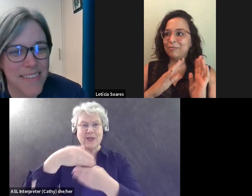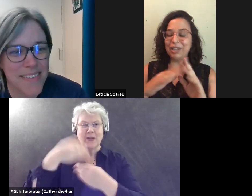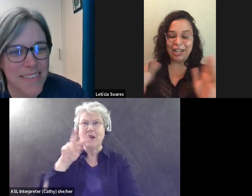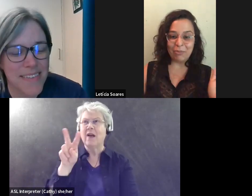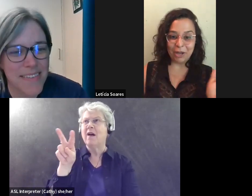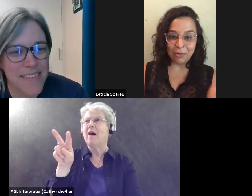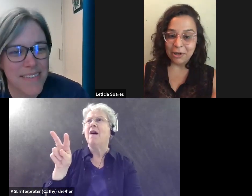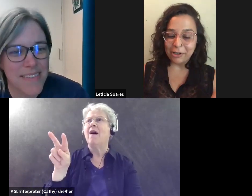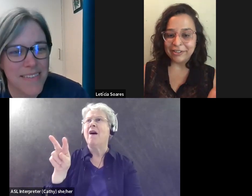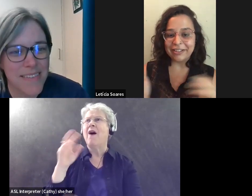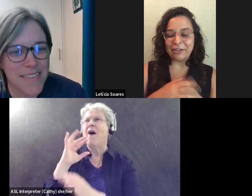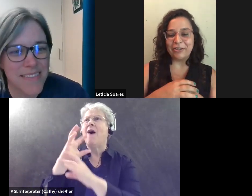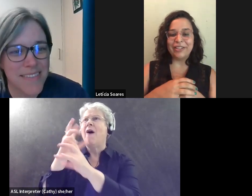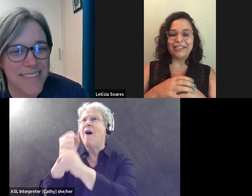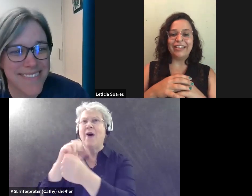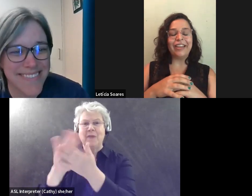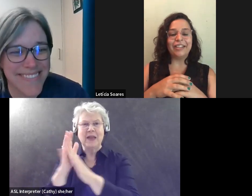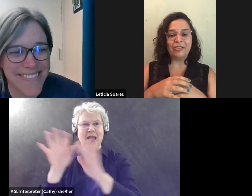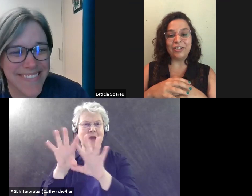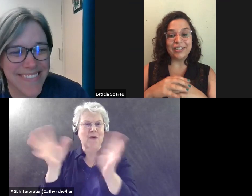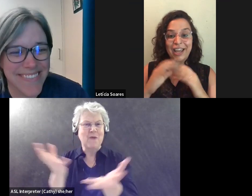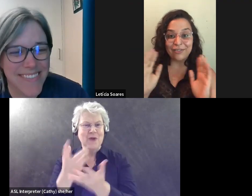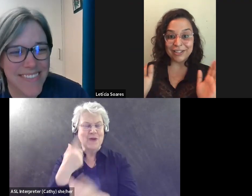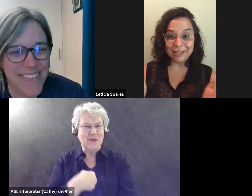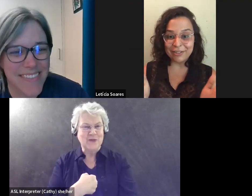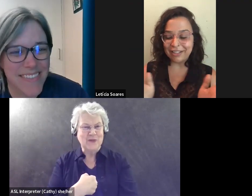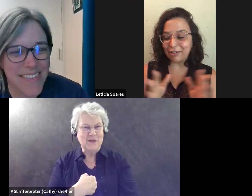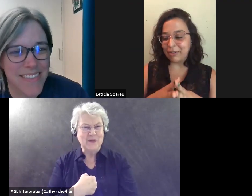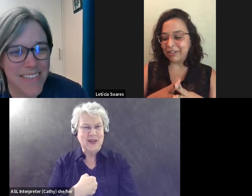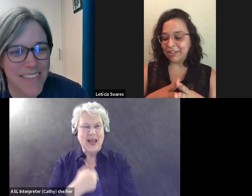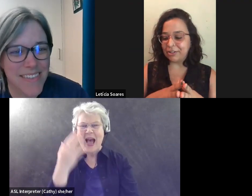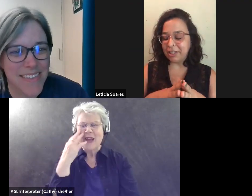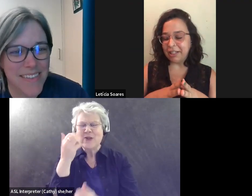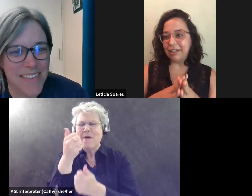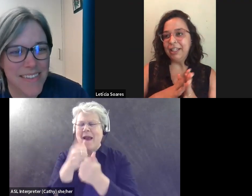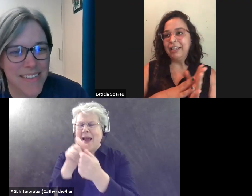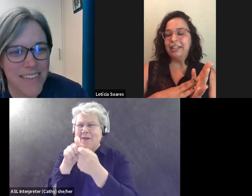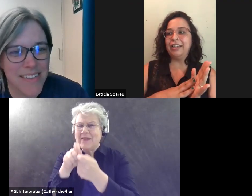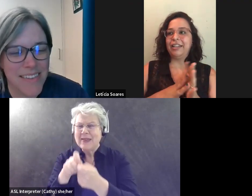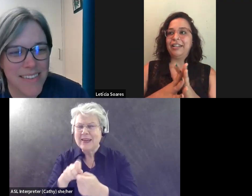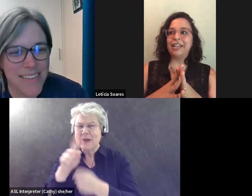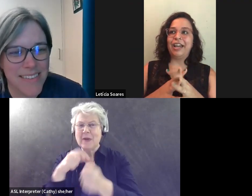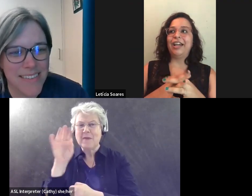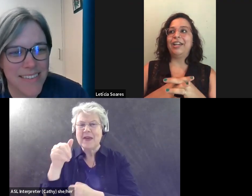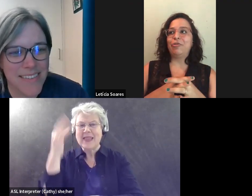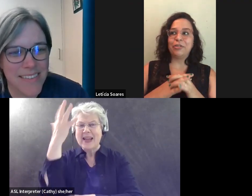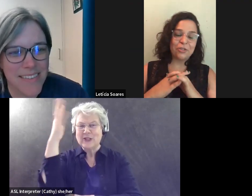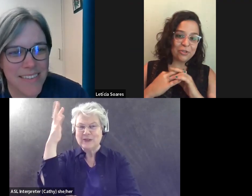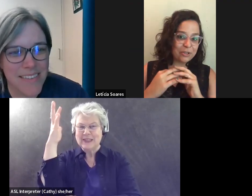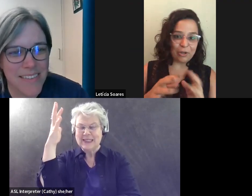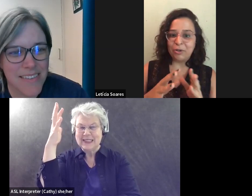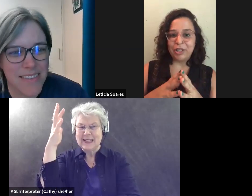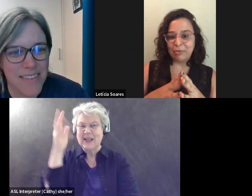became my world, you know, and I knew just every single detail about that tree. And I